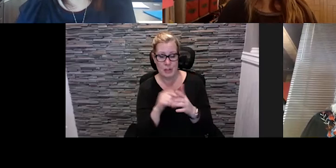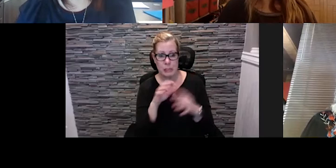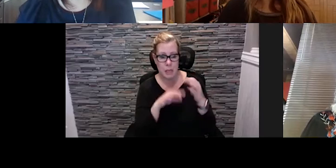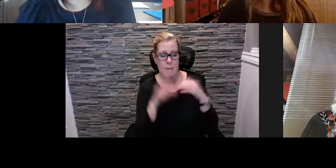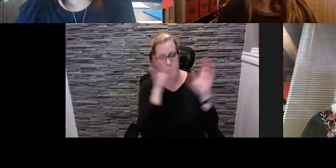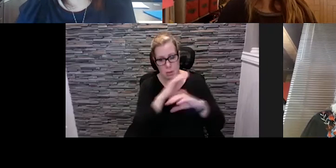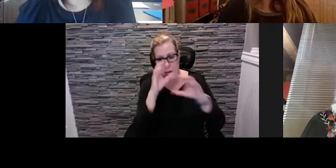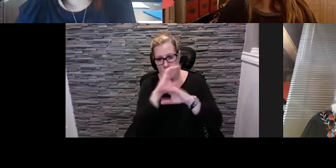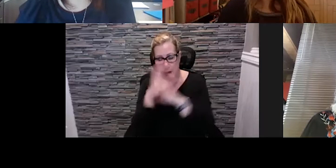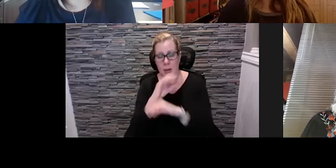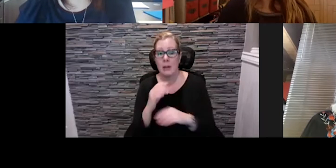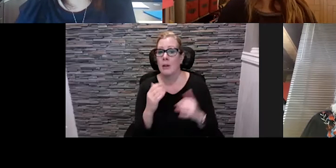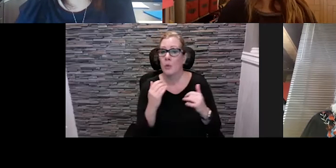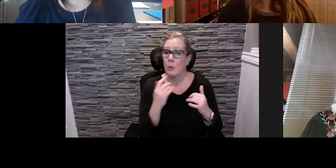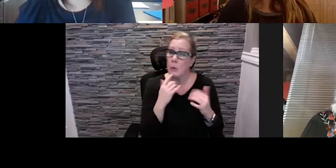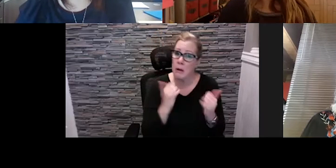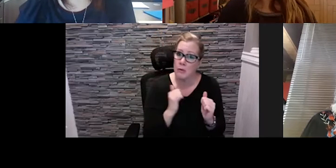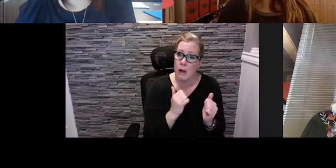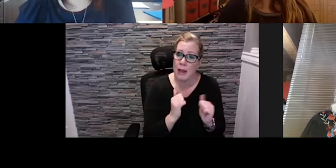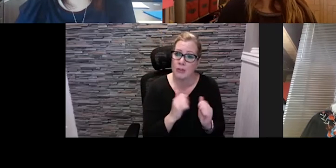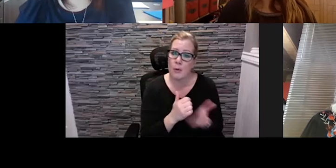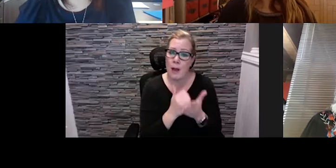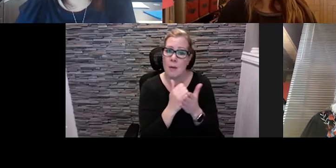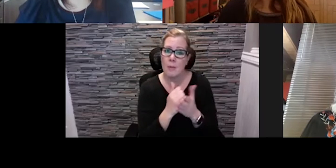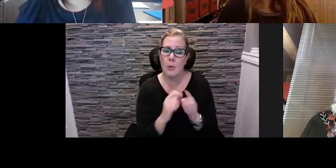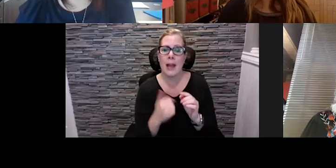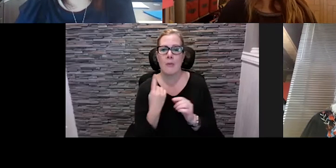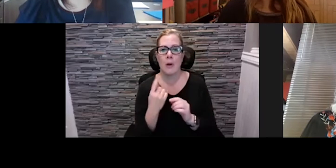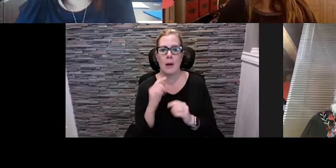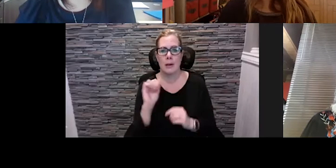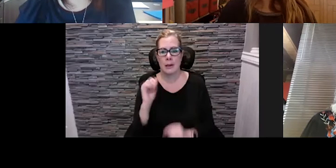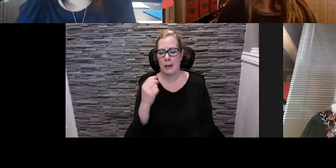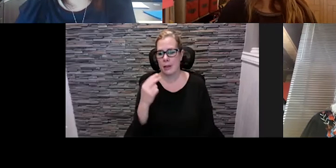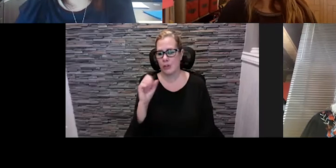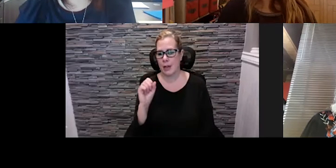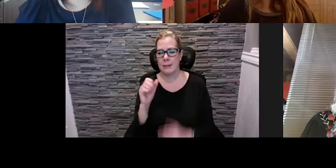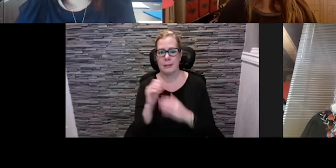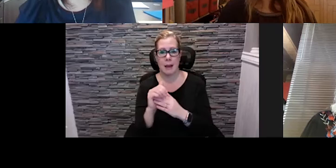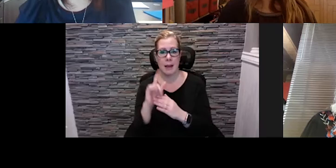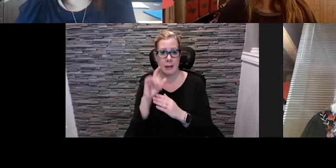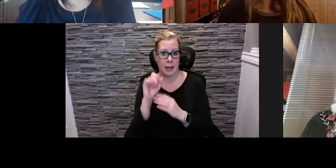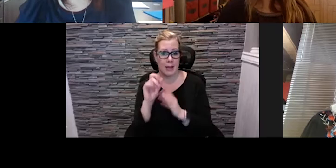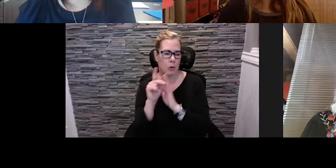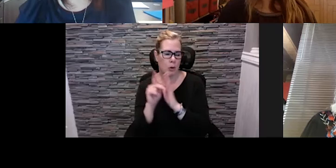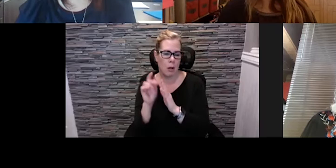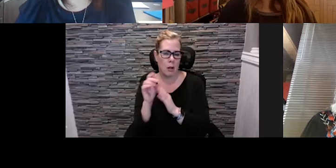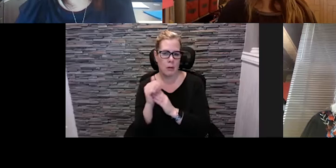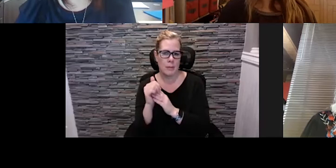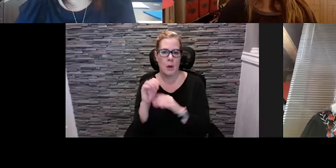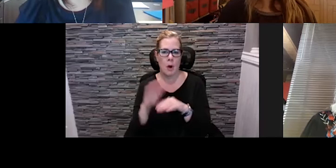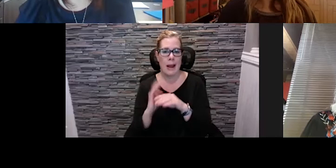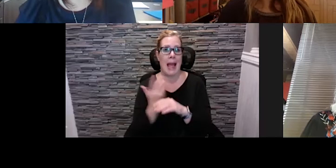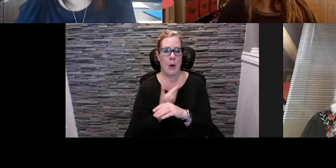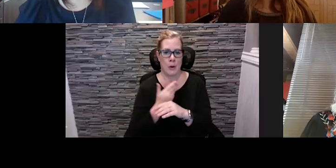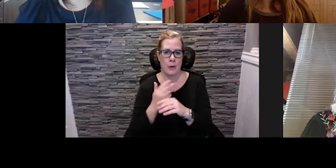currently have an ahs uh guideline uh protocol sheet on the rise up yyc.com landing page where you